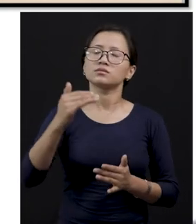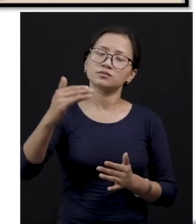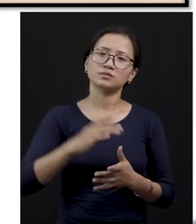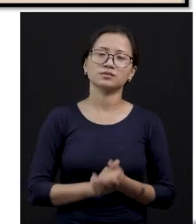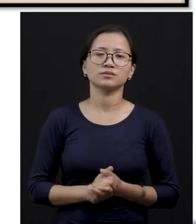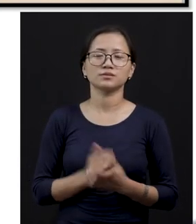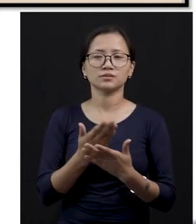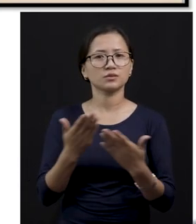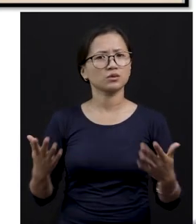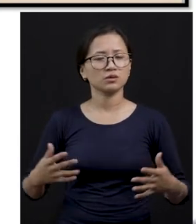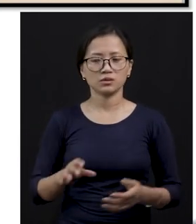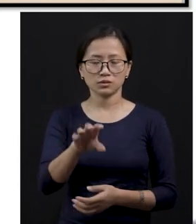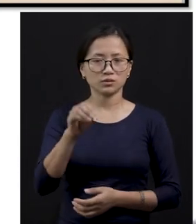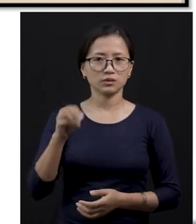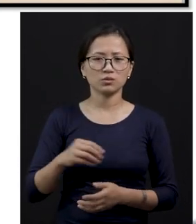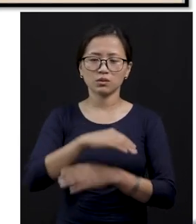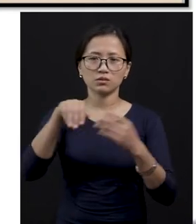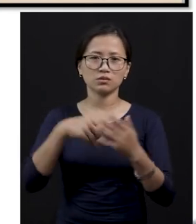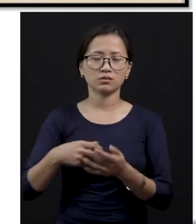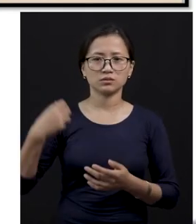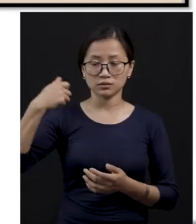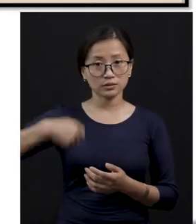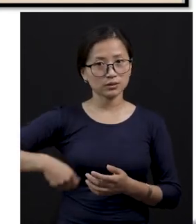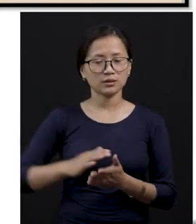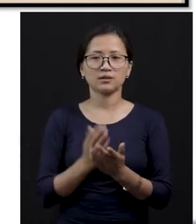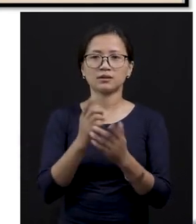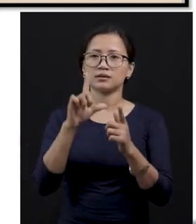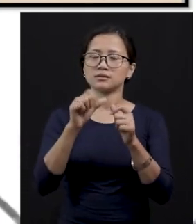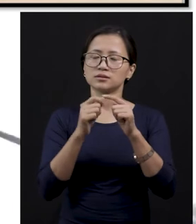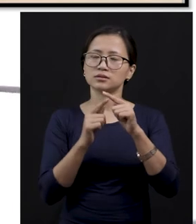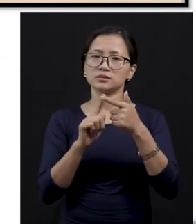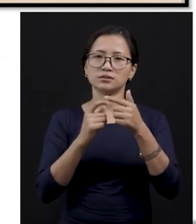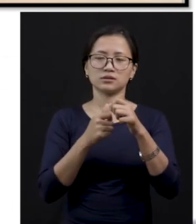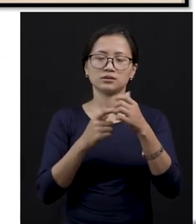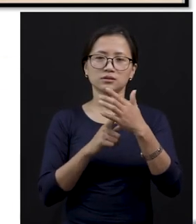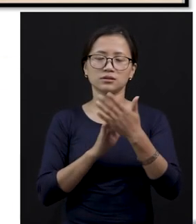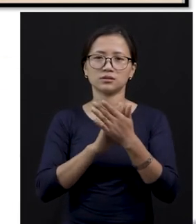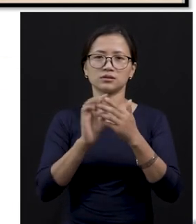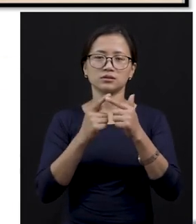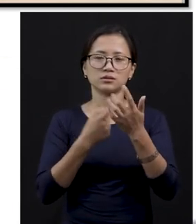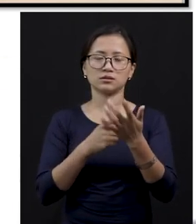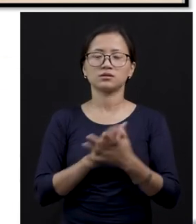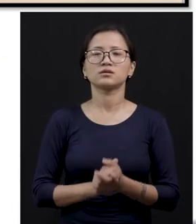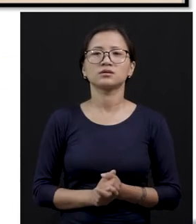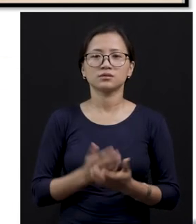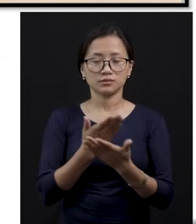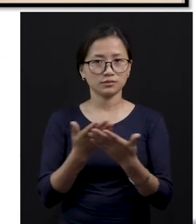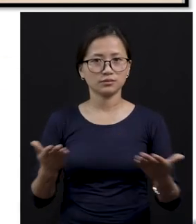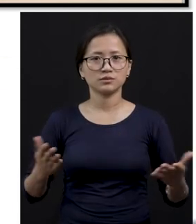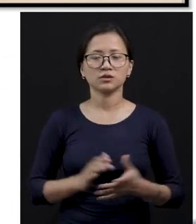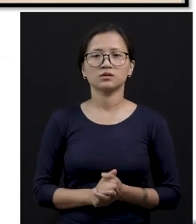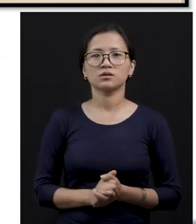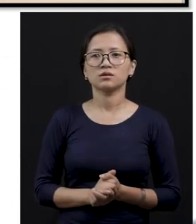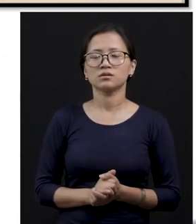Then, you get all this leather products, okay? Not only these animals, but even wild animals,